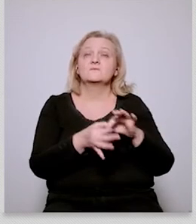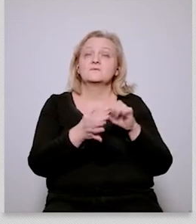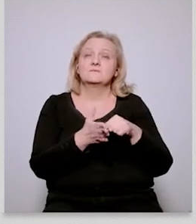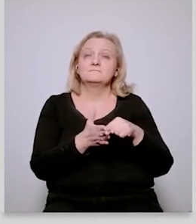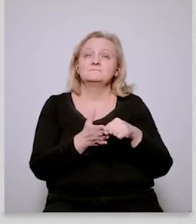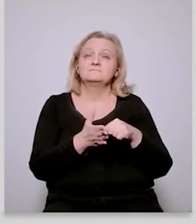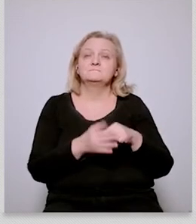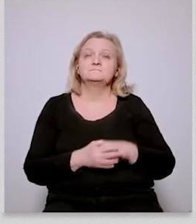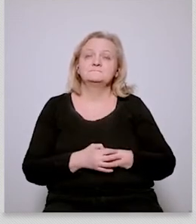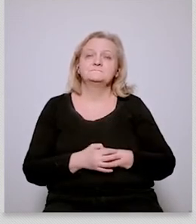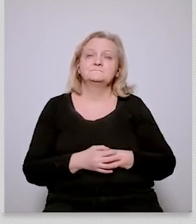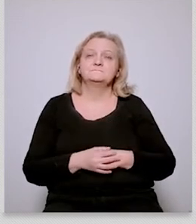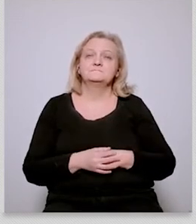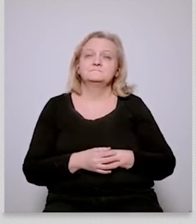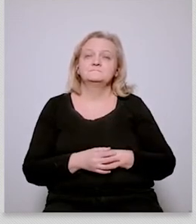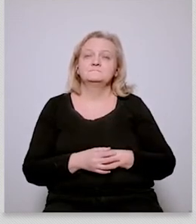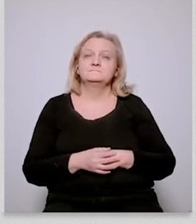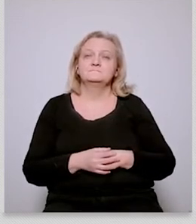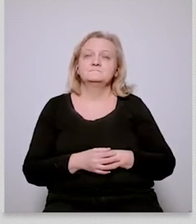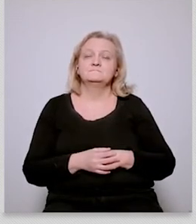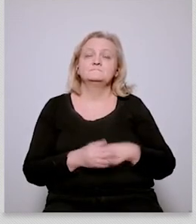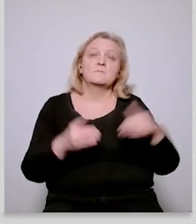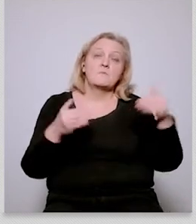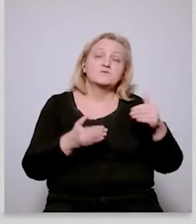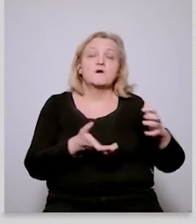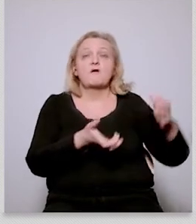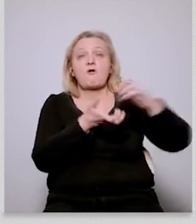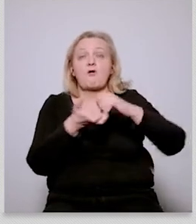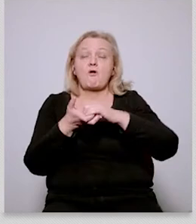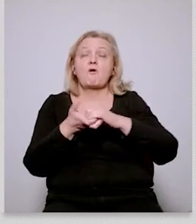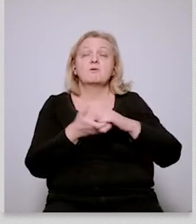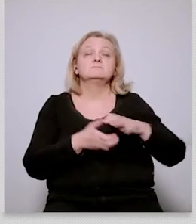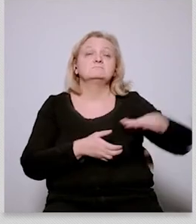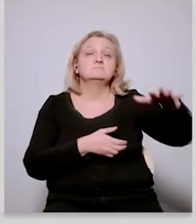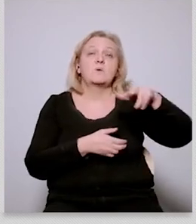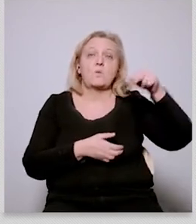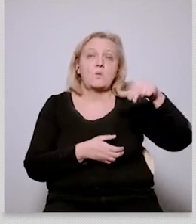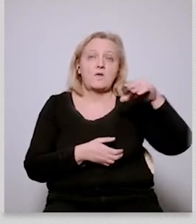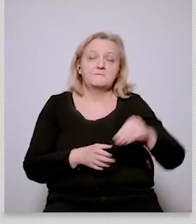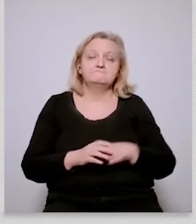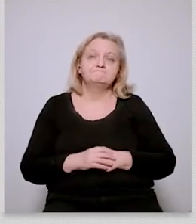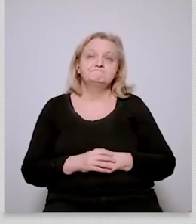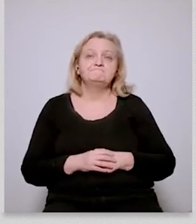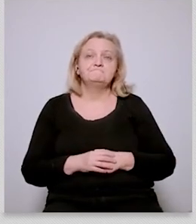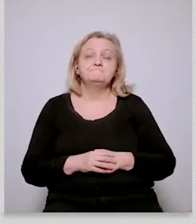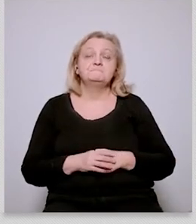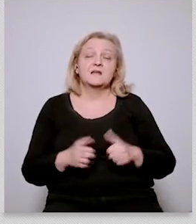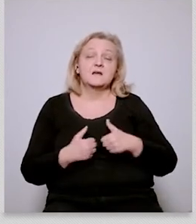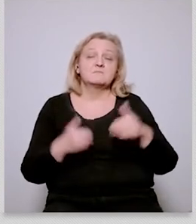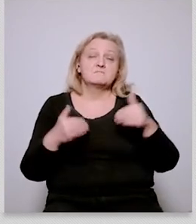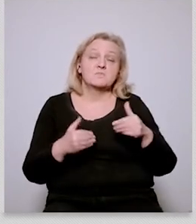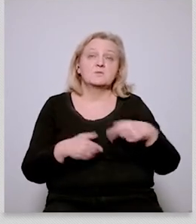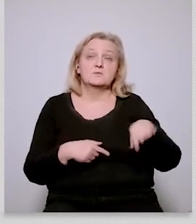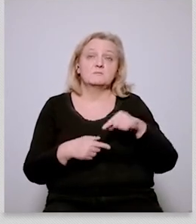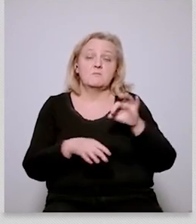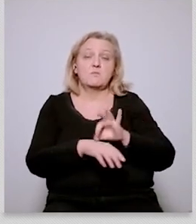which could possibly on the one hand push the project forward on the other hand perhaps try